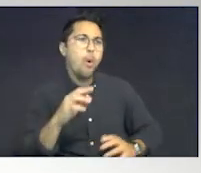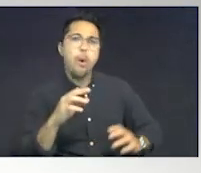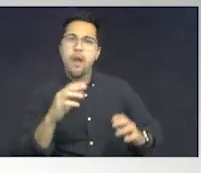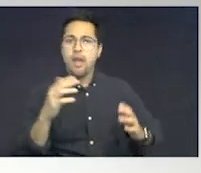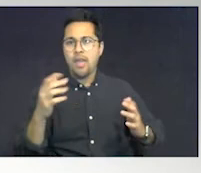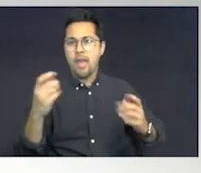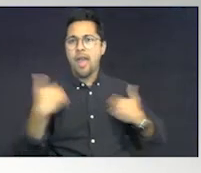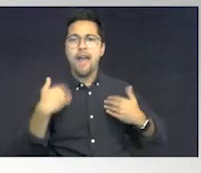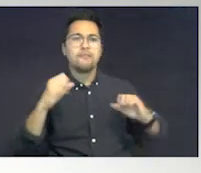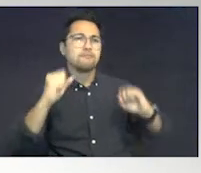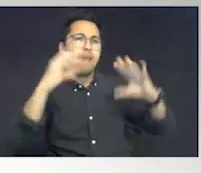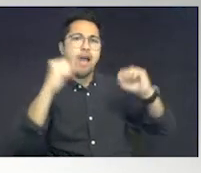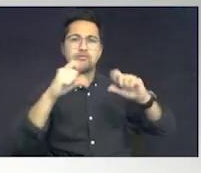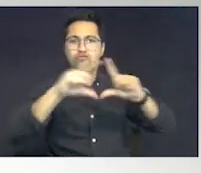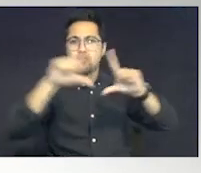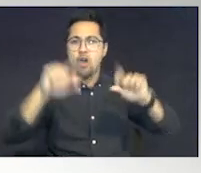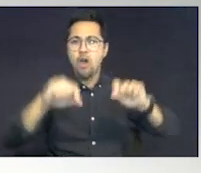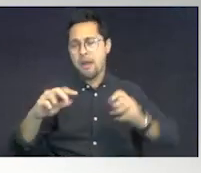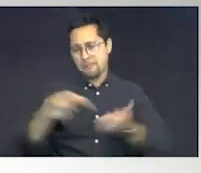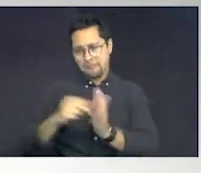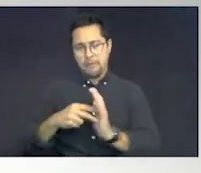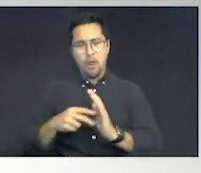autism. That makes me the best parent ever.